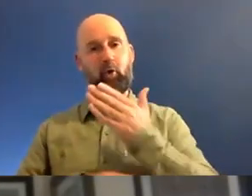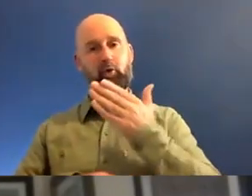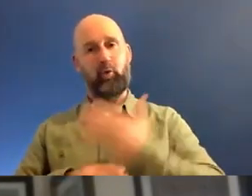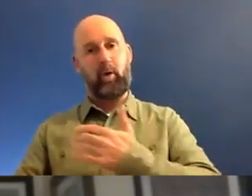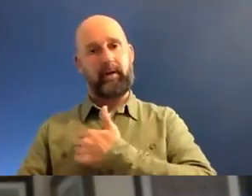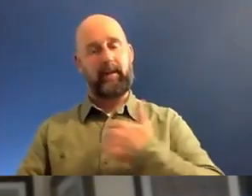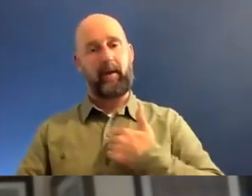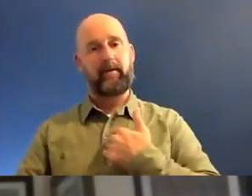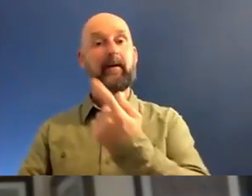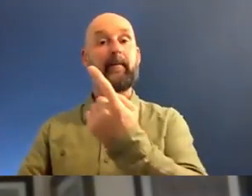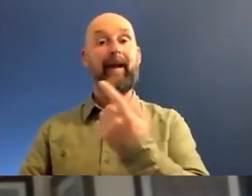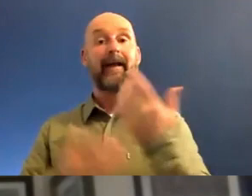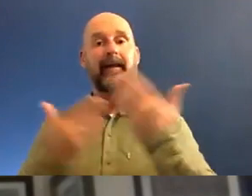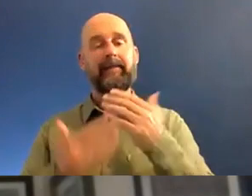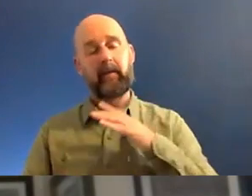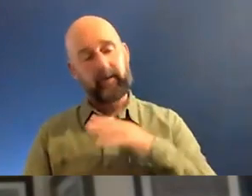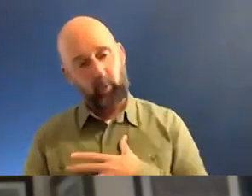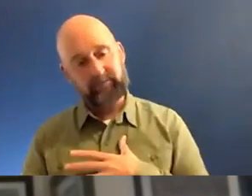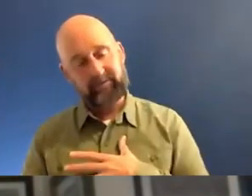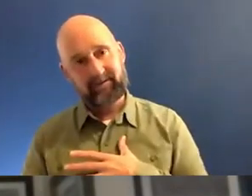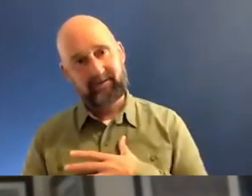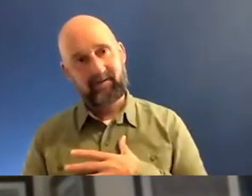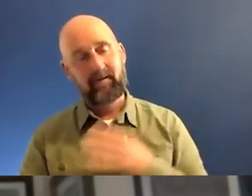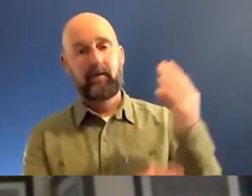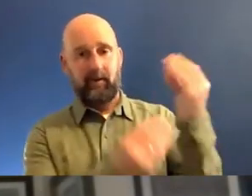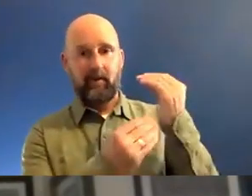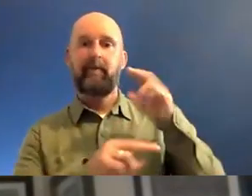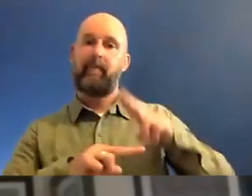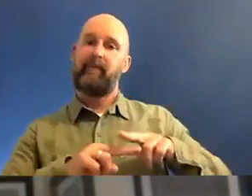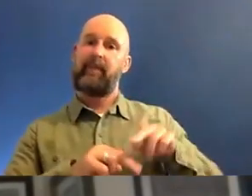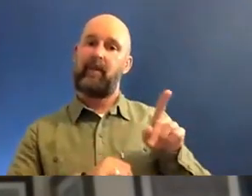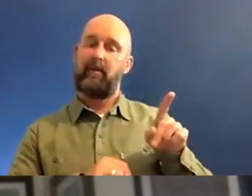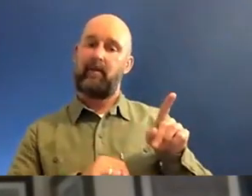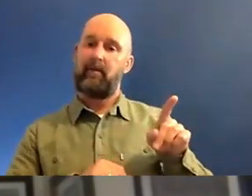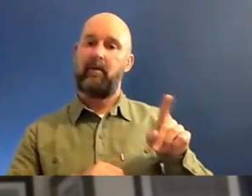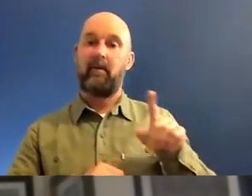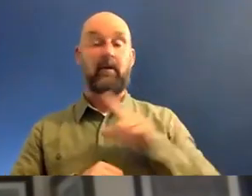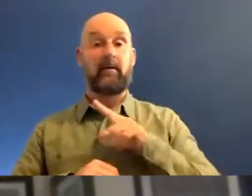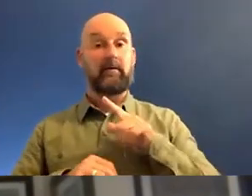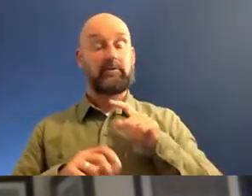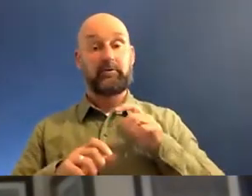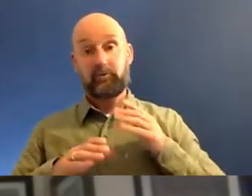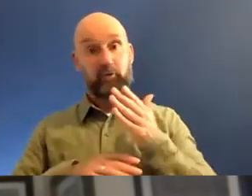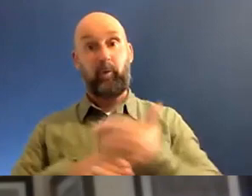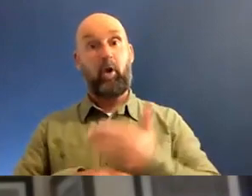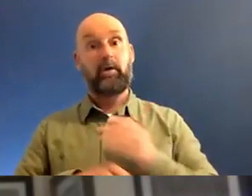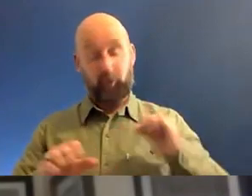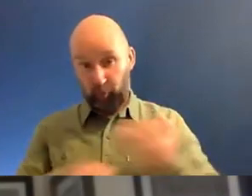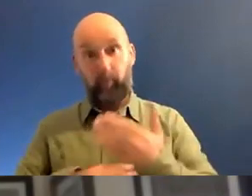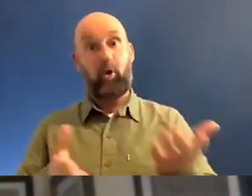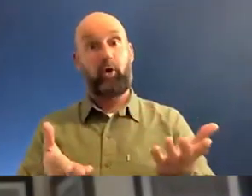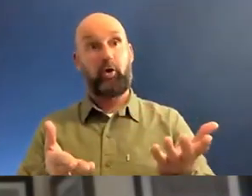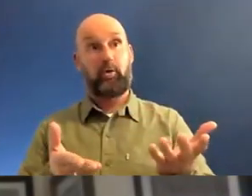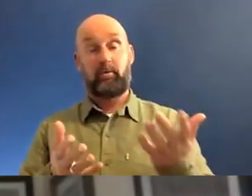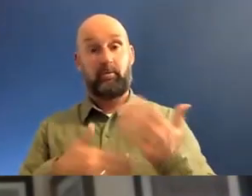exhausted in the evening. And it's, a, it goes to work, just does the work. Just do the work. And that's, that's what I've